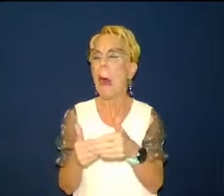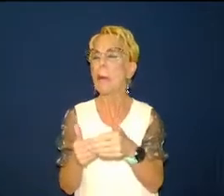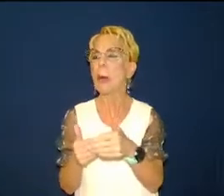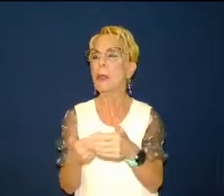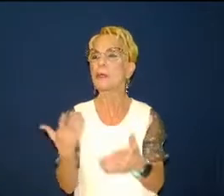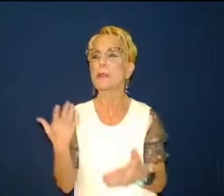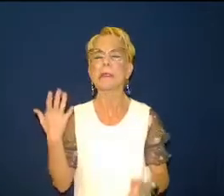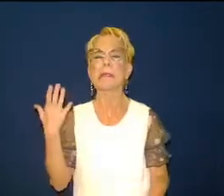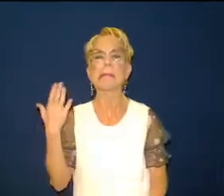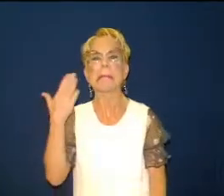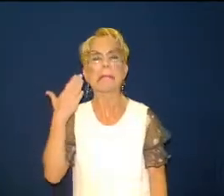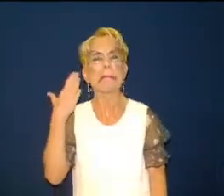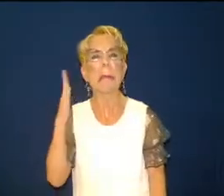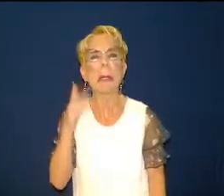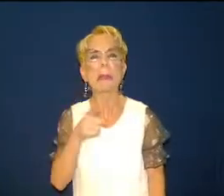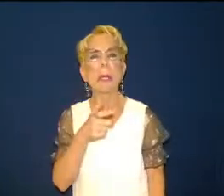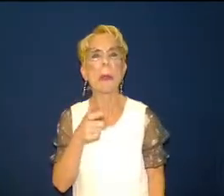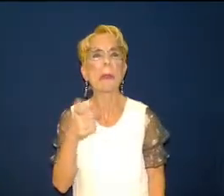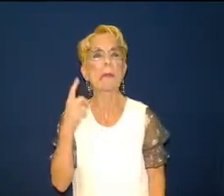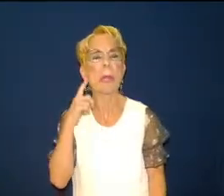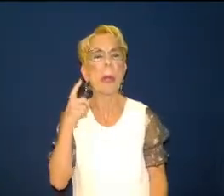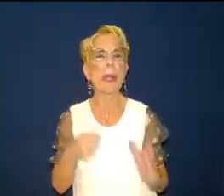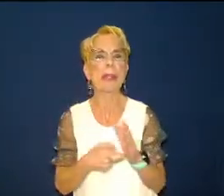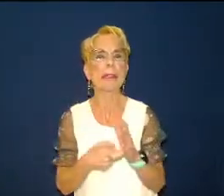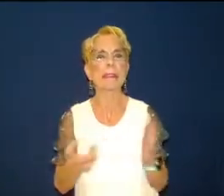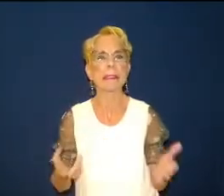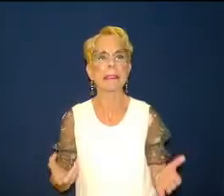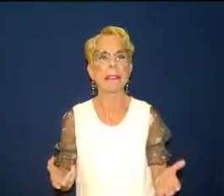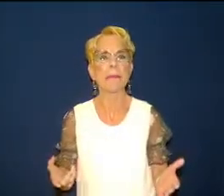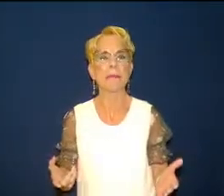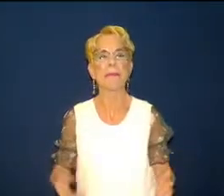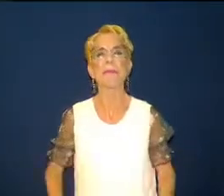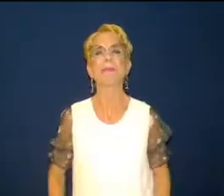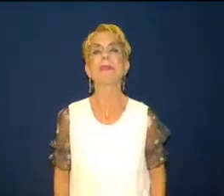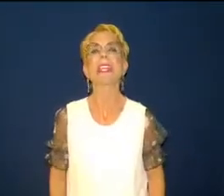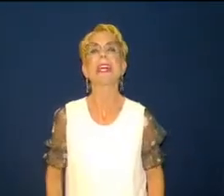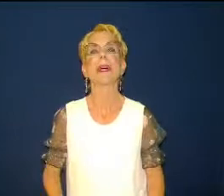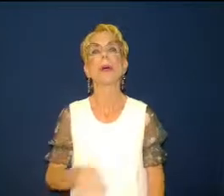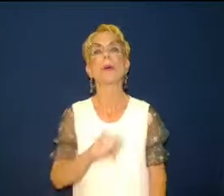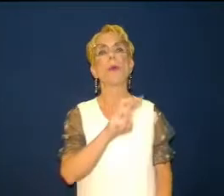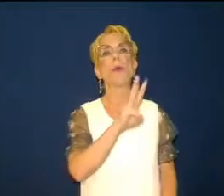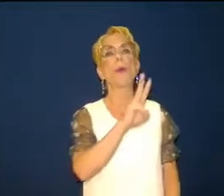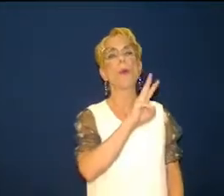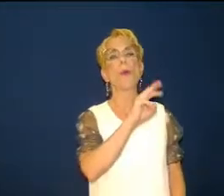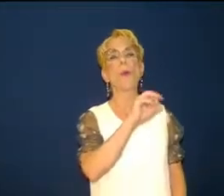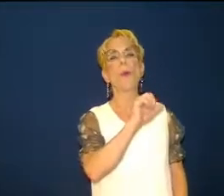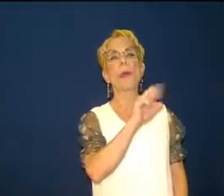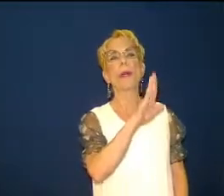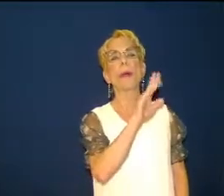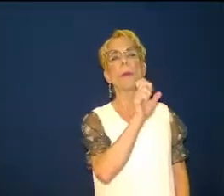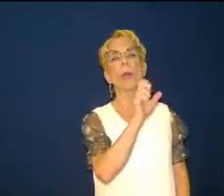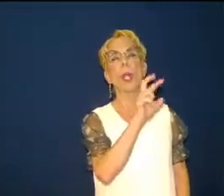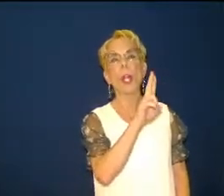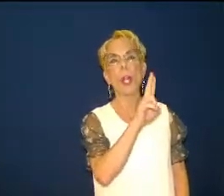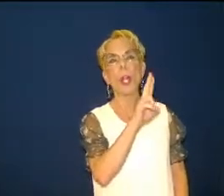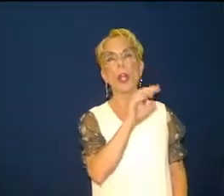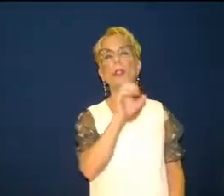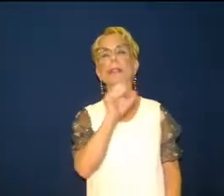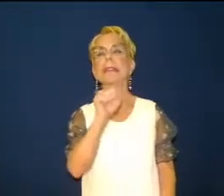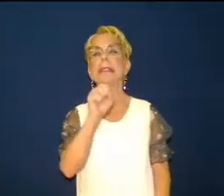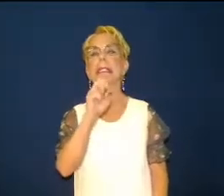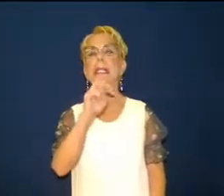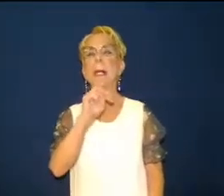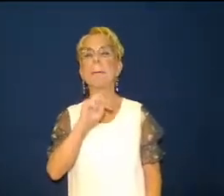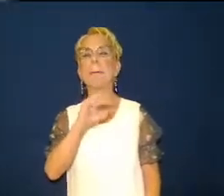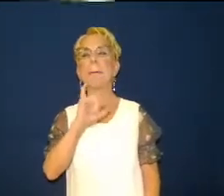you to a man named wilbur smith he said wilbur smith is probably to me one of the greatest bible scholars i have ever met